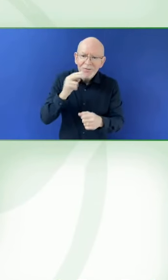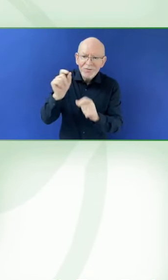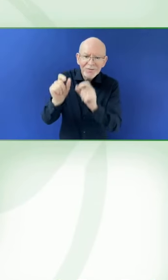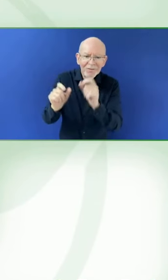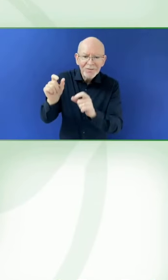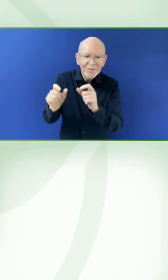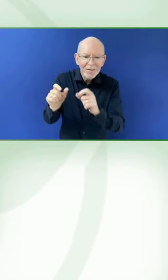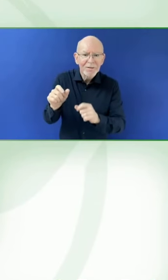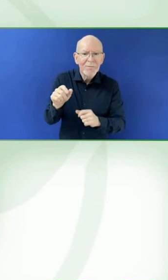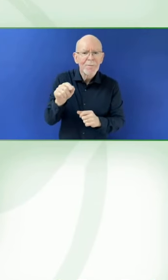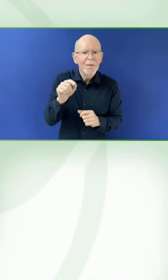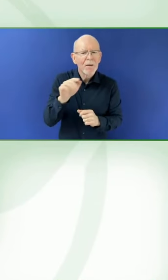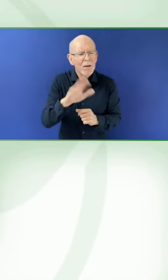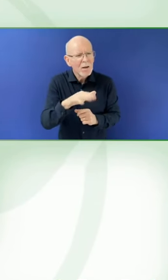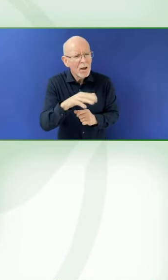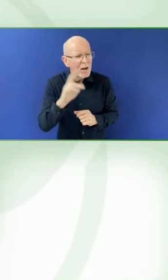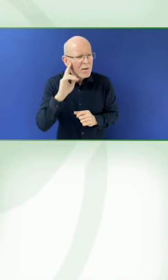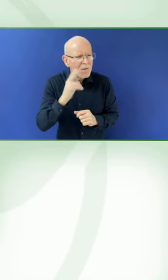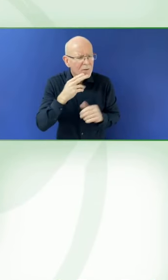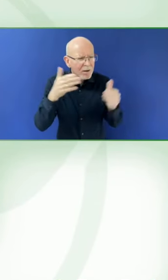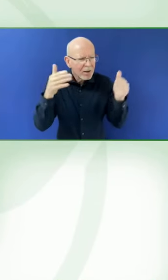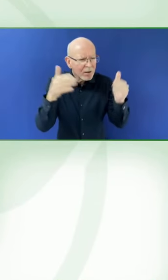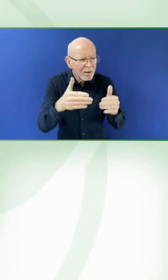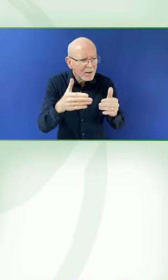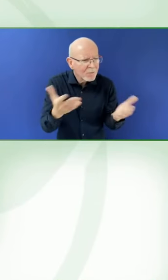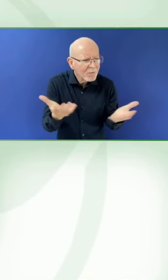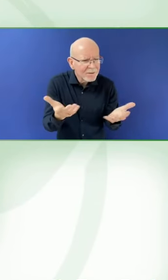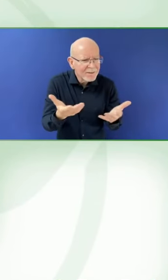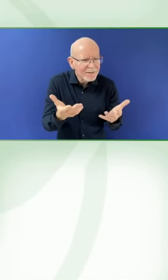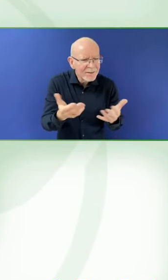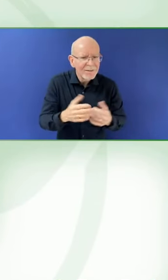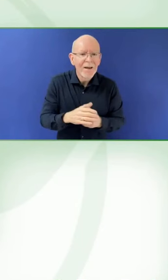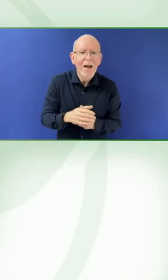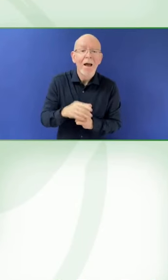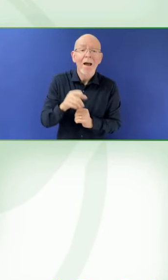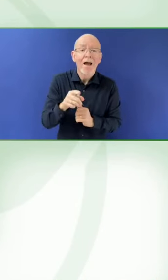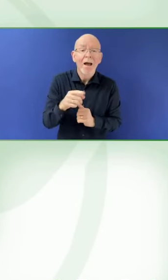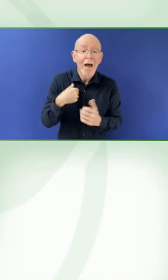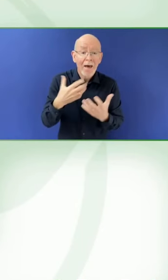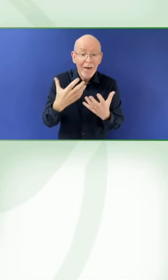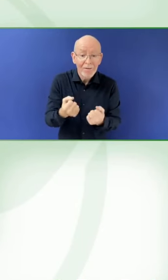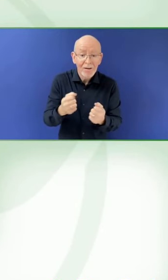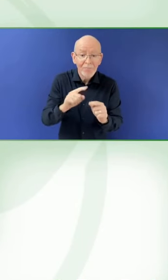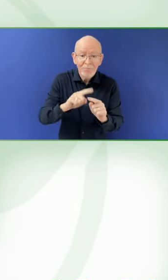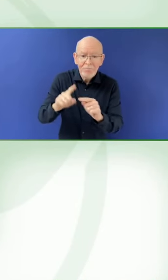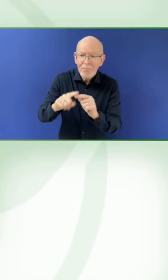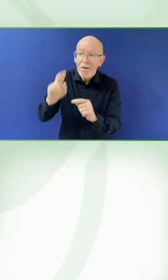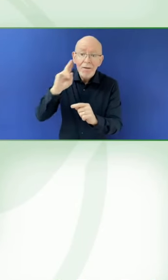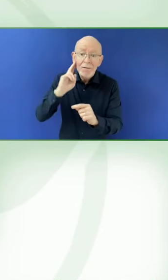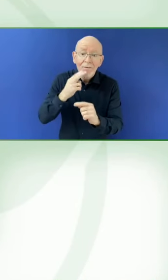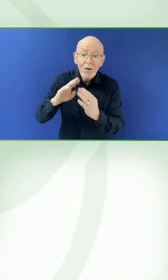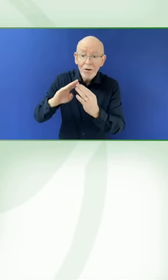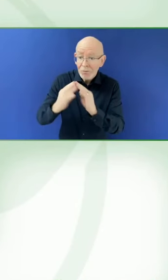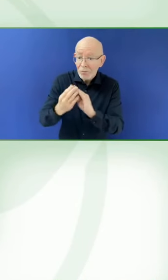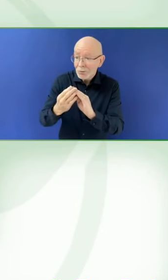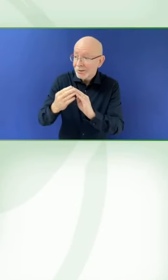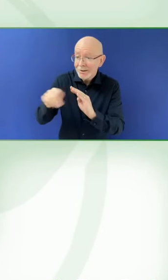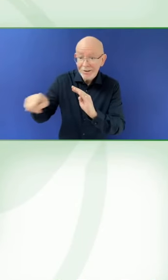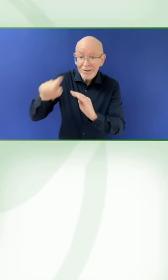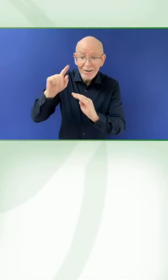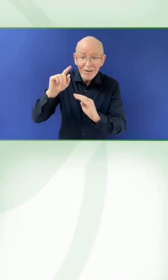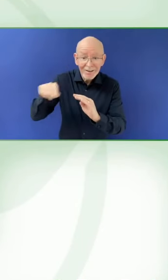be Deaf-centered feedback means that our design is based on all of our digital library content being Deaf-centered.